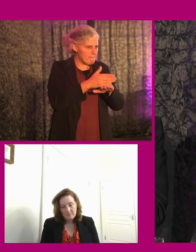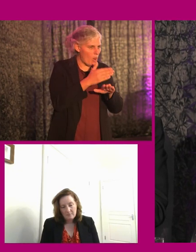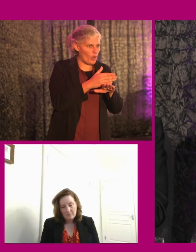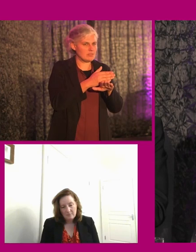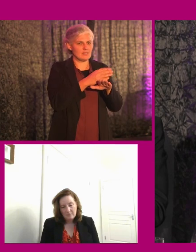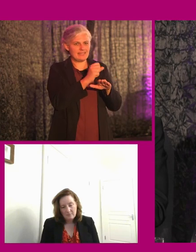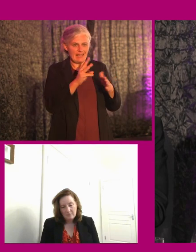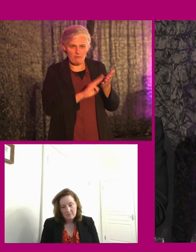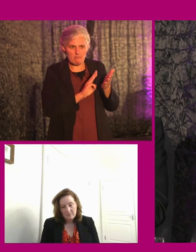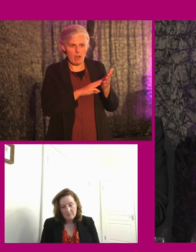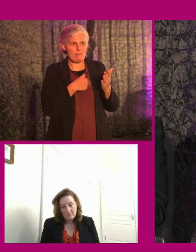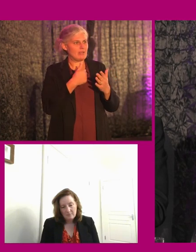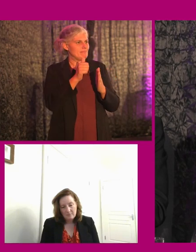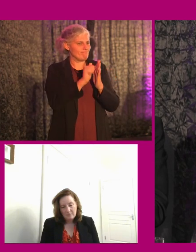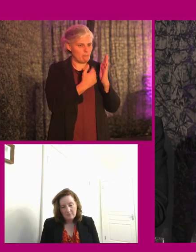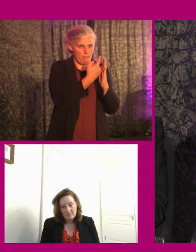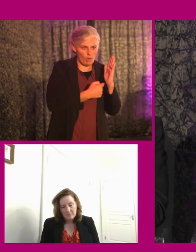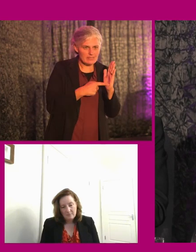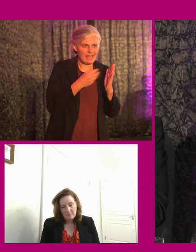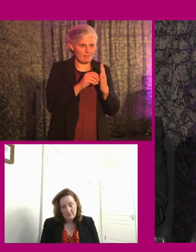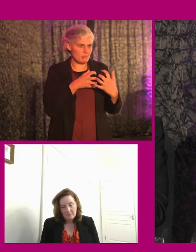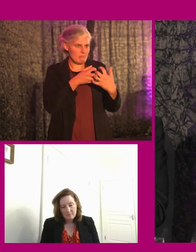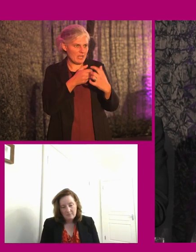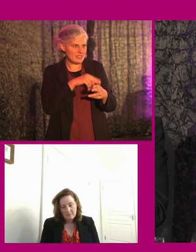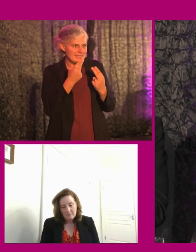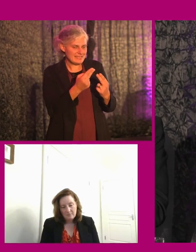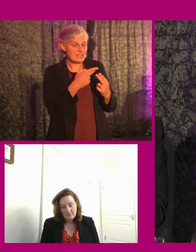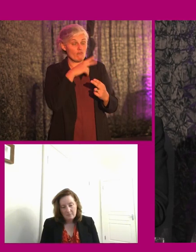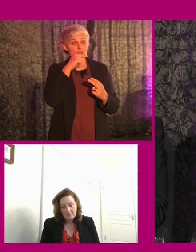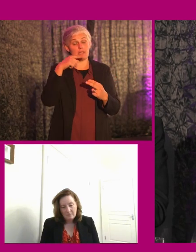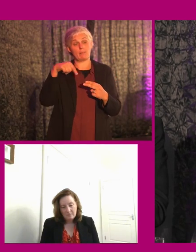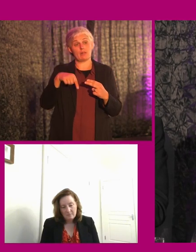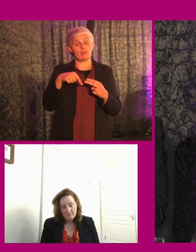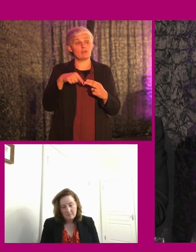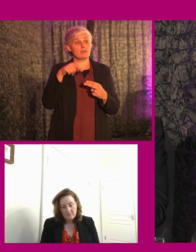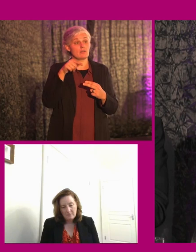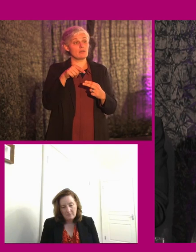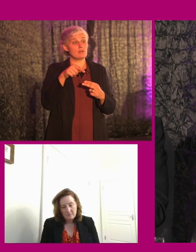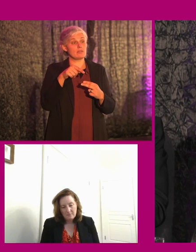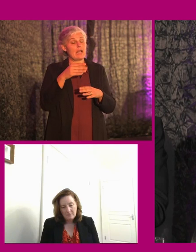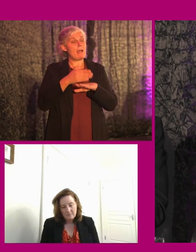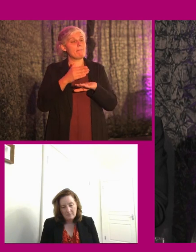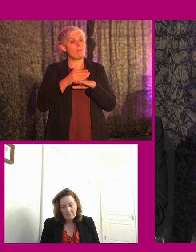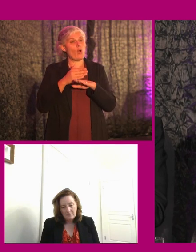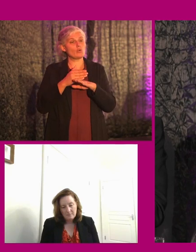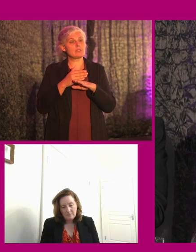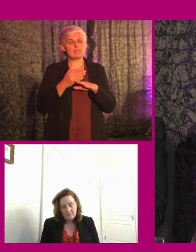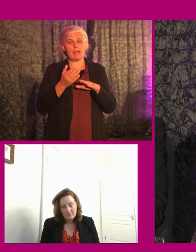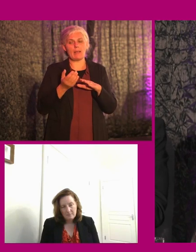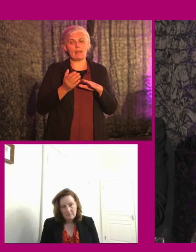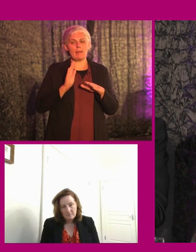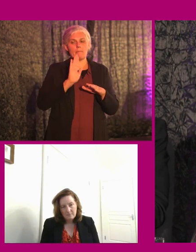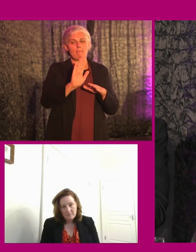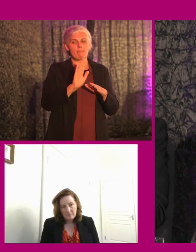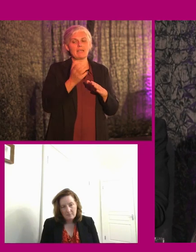You need to push this up your agenda. And one of the ways we will do this, for example, is through mandatory disability employment and pay gap reporting. So